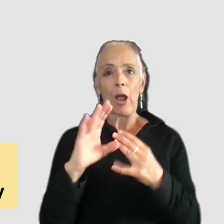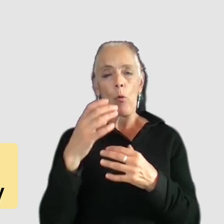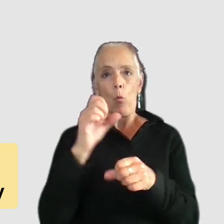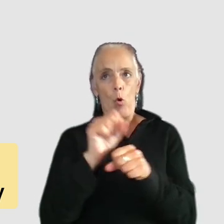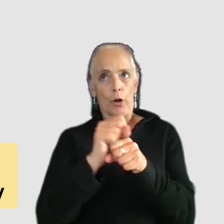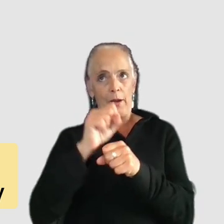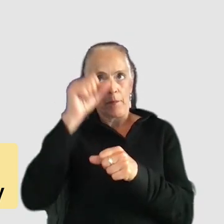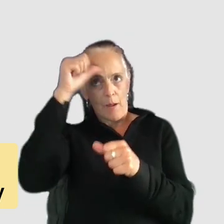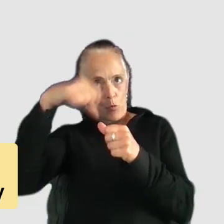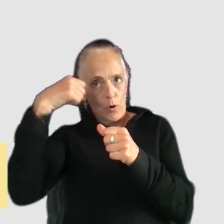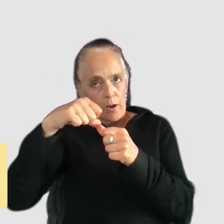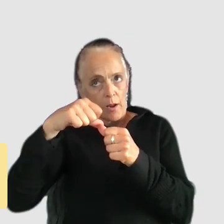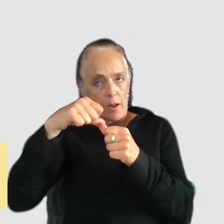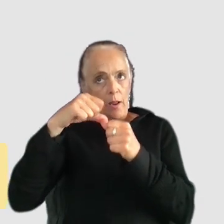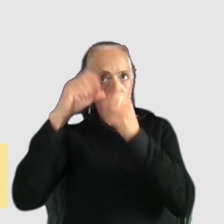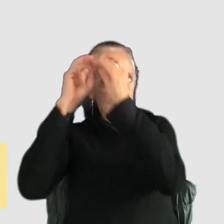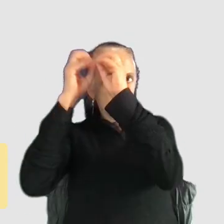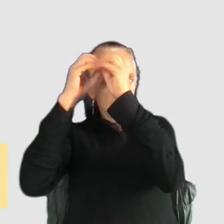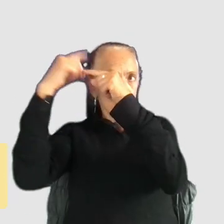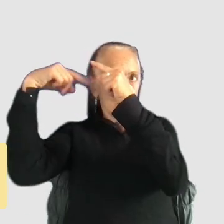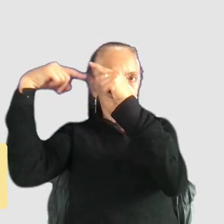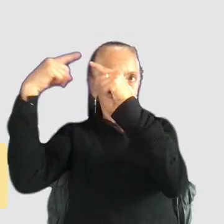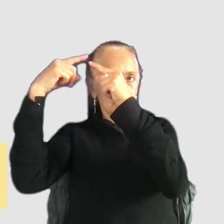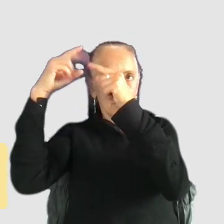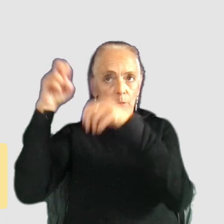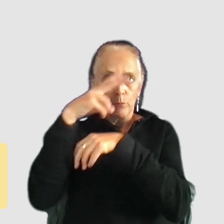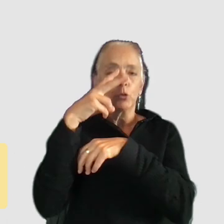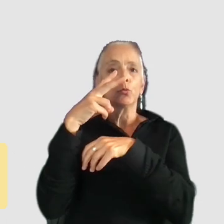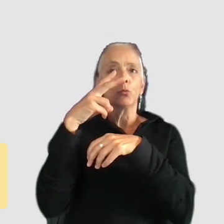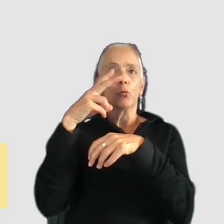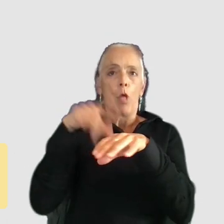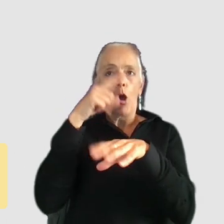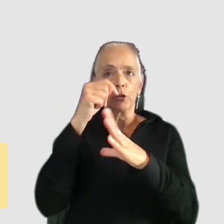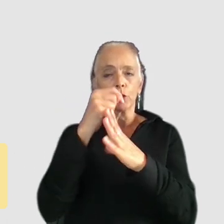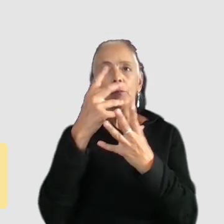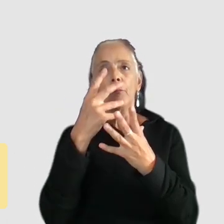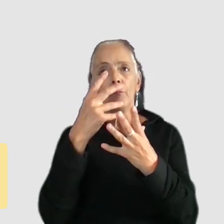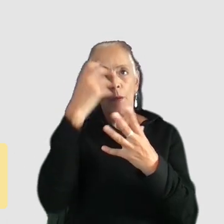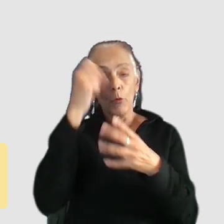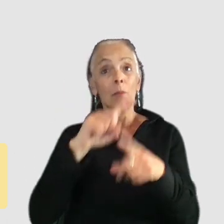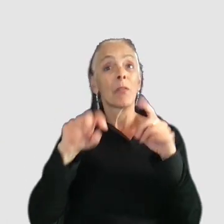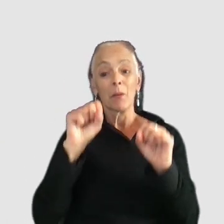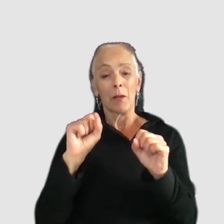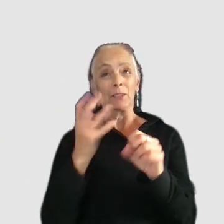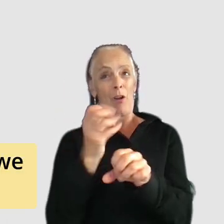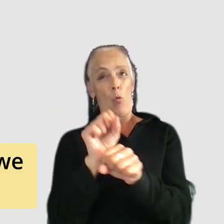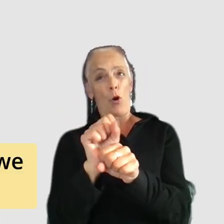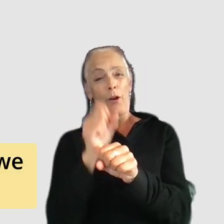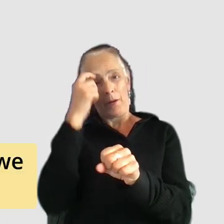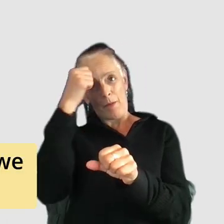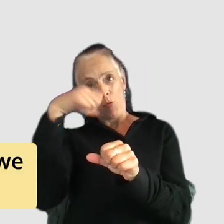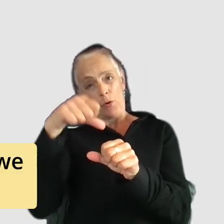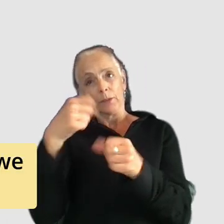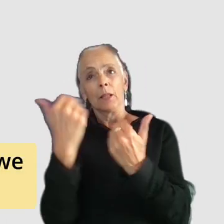it's encoded and then eventually processed and stored in our long-term memory but the capacity of our working memory is very limited so when